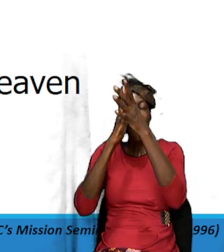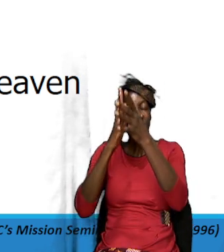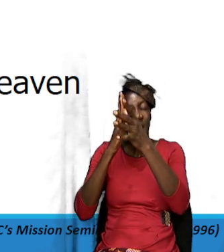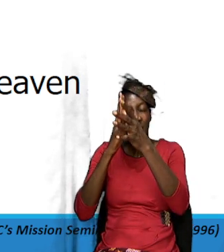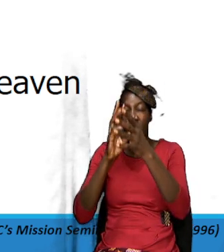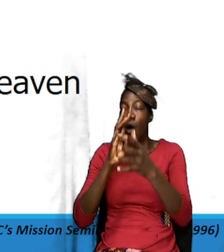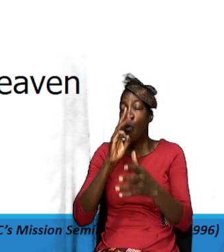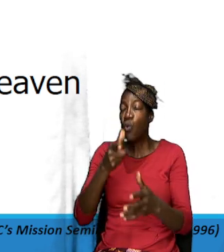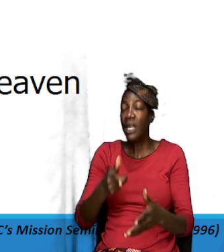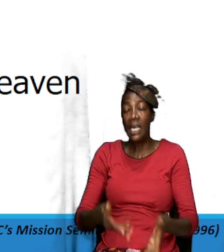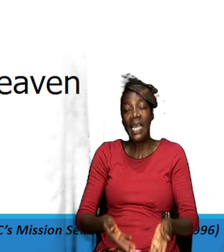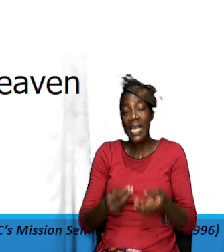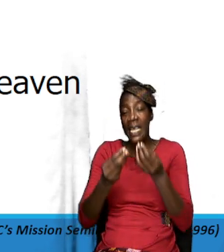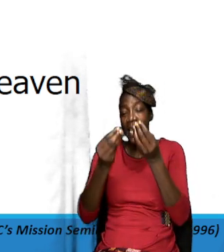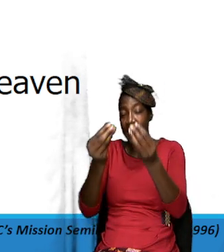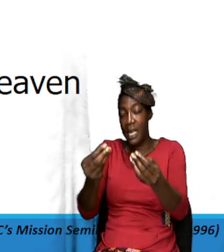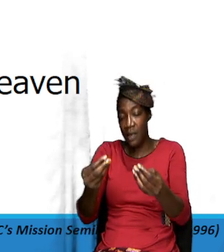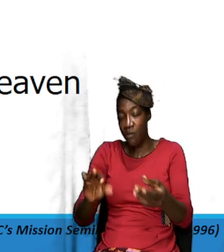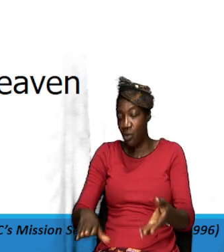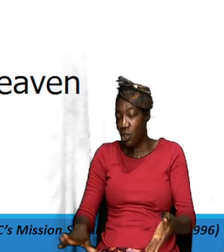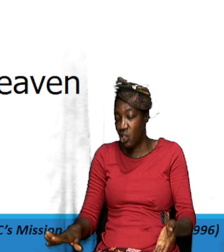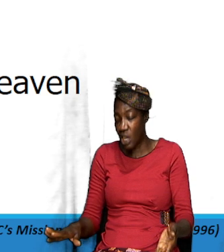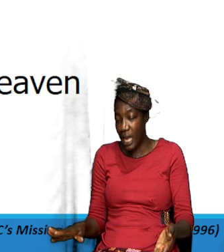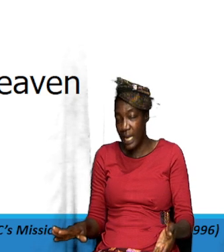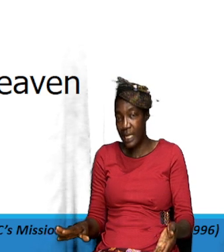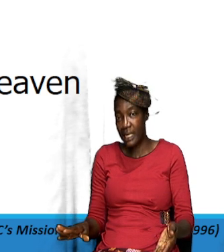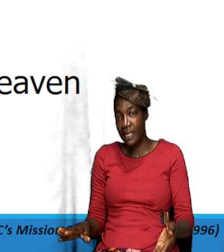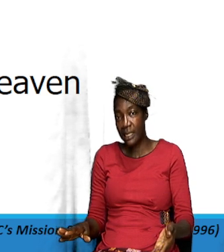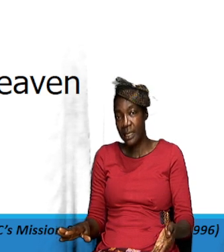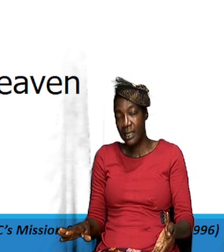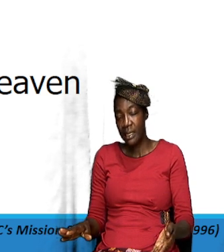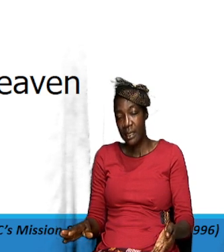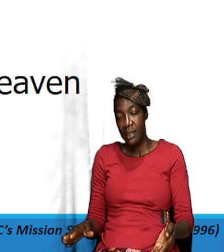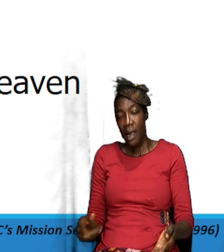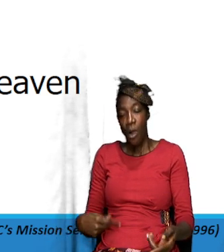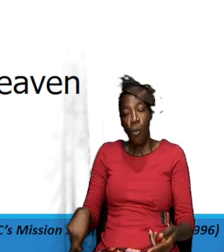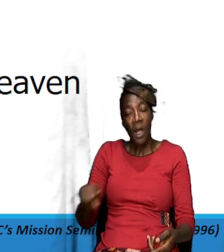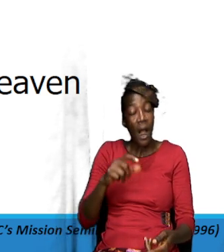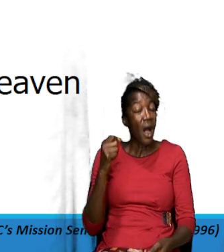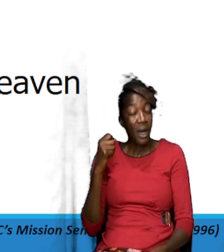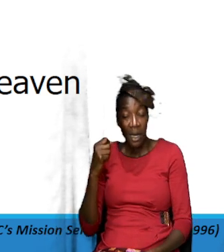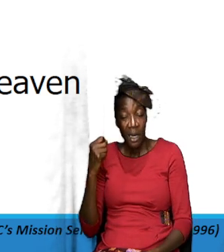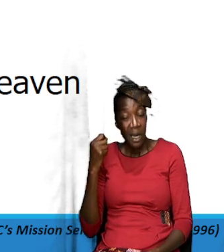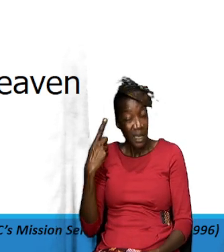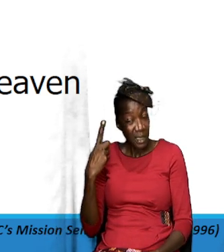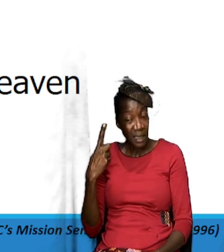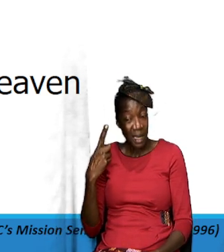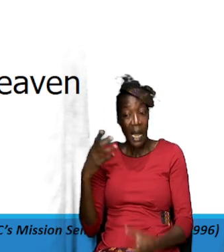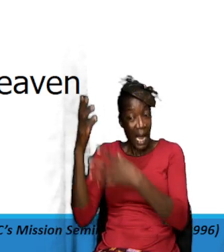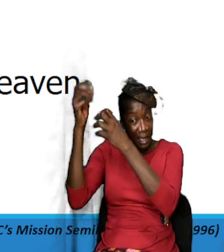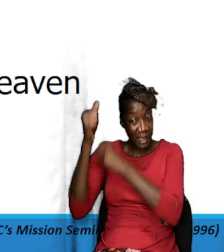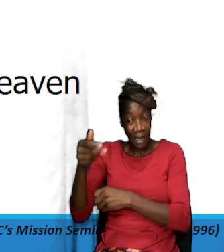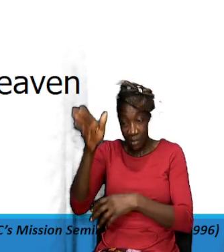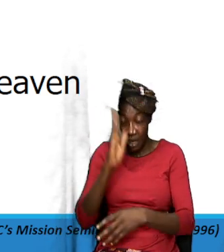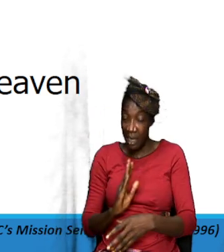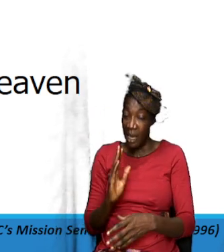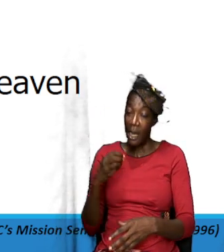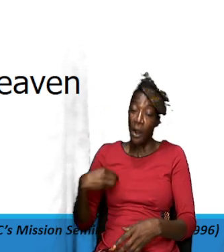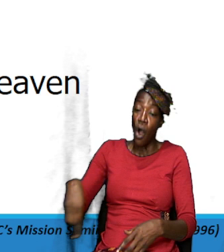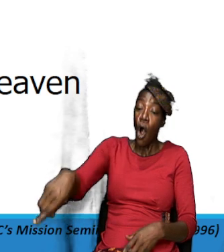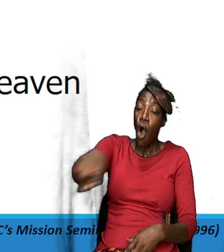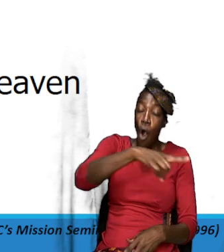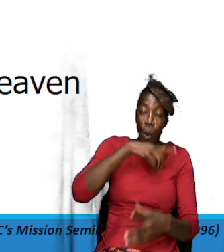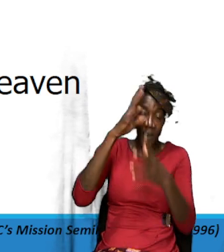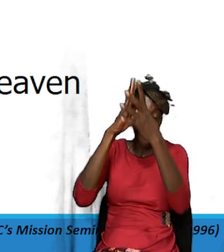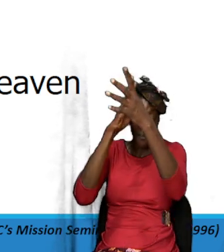willingly give so in the address we are acknowledging God as our father it refers to the one